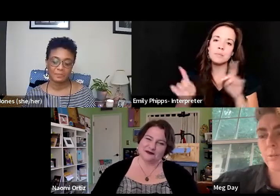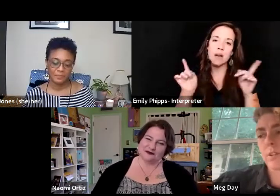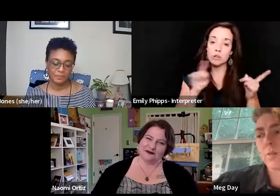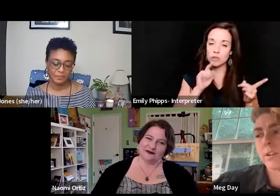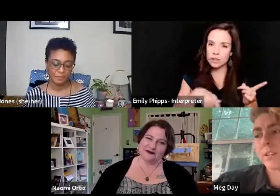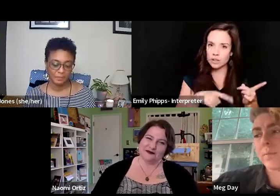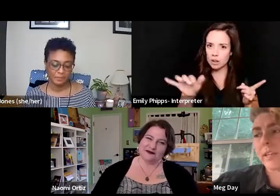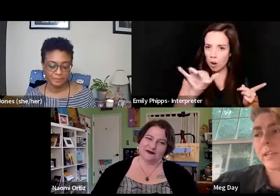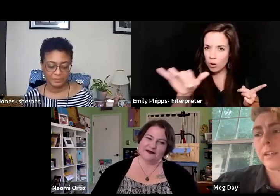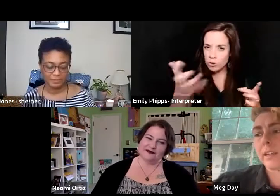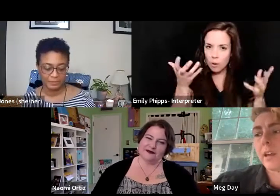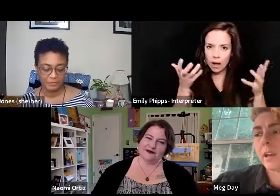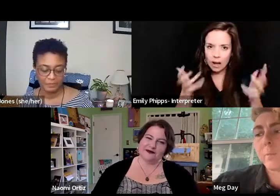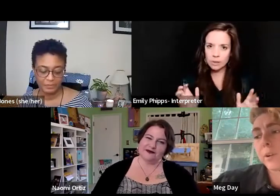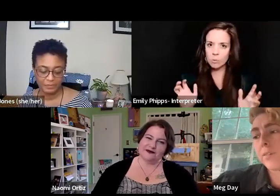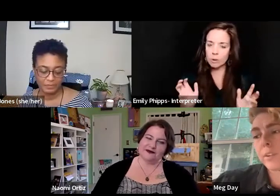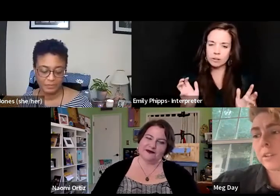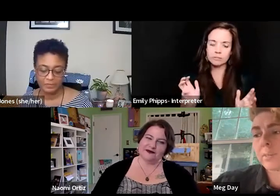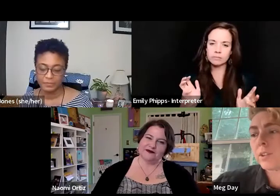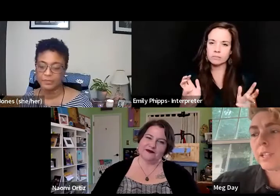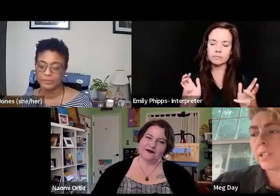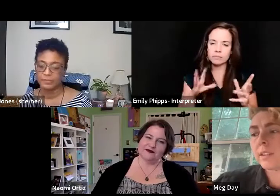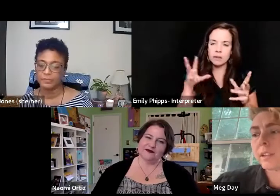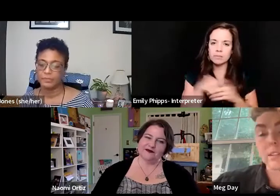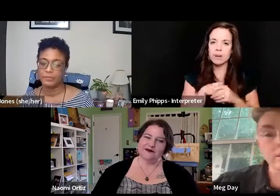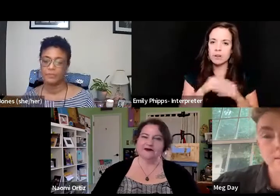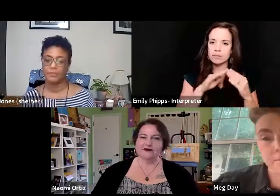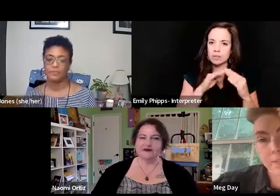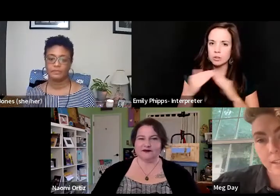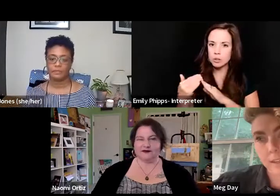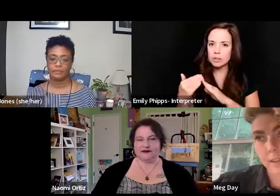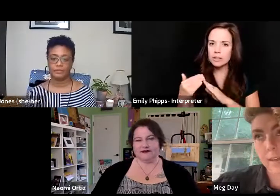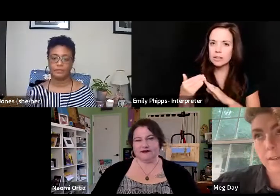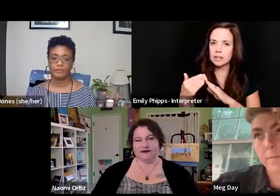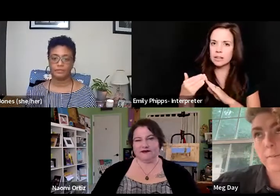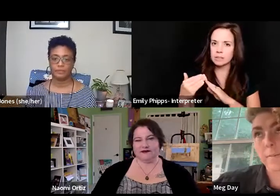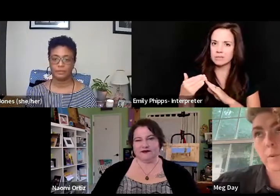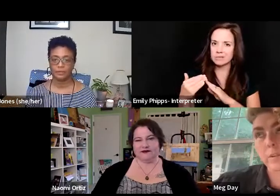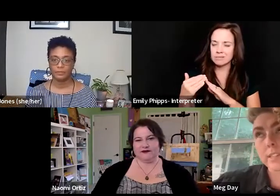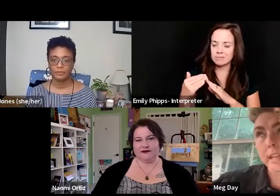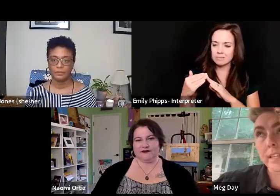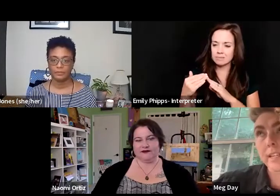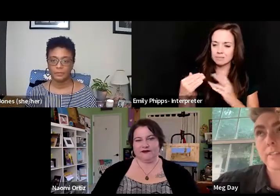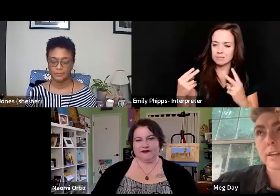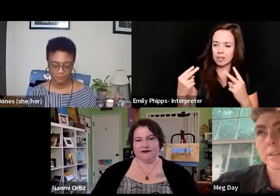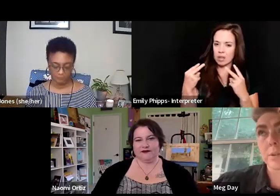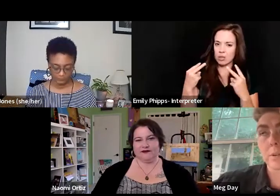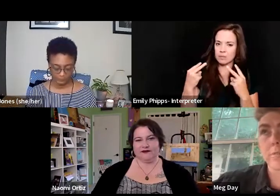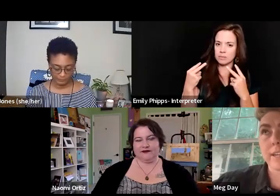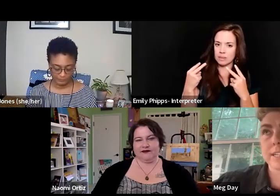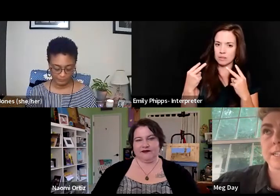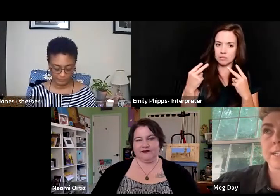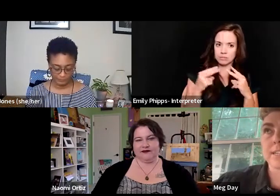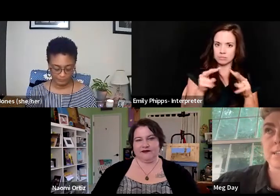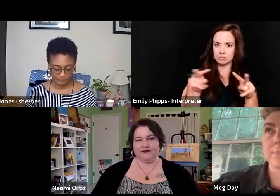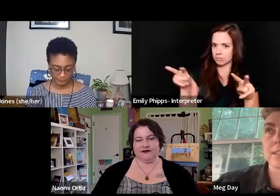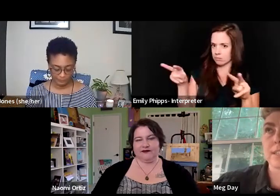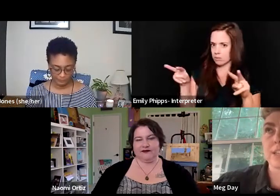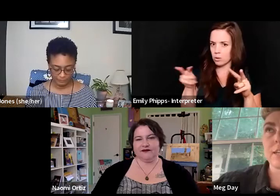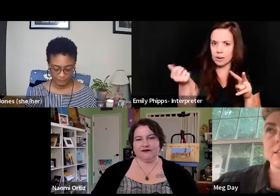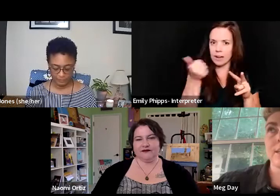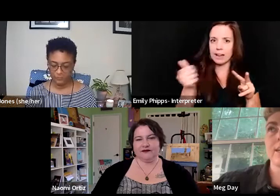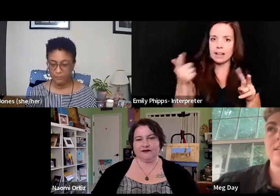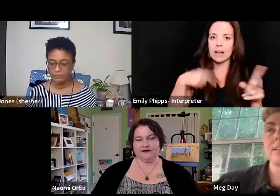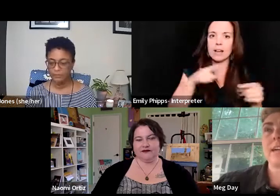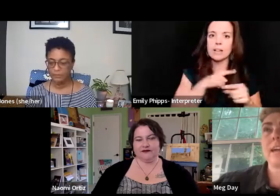also don't want to be a part of a community that looks at me, um, or looks at any of us who are invested in disability